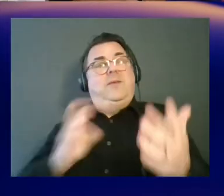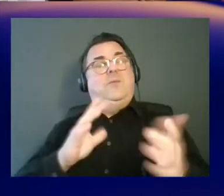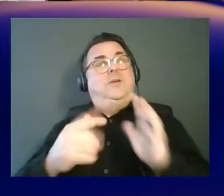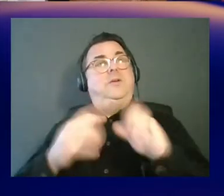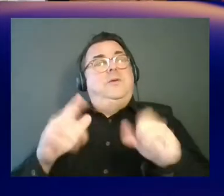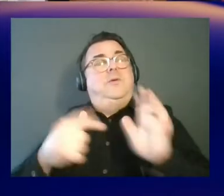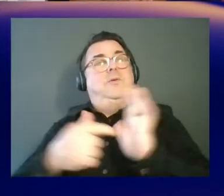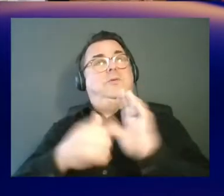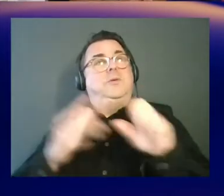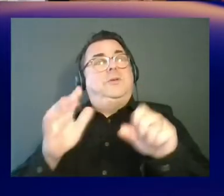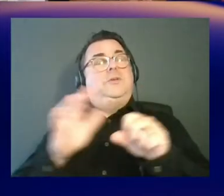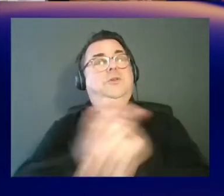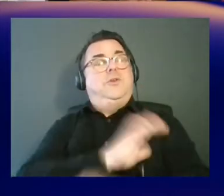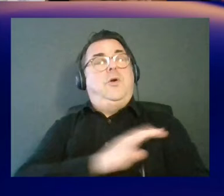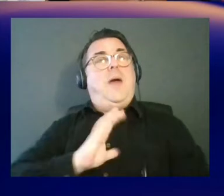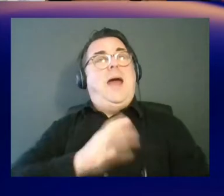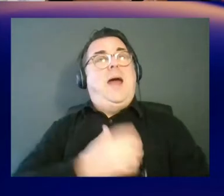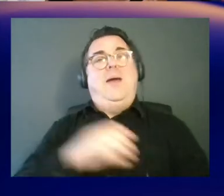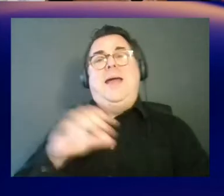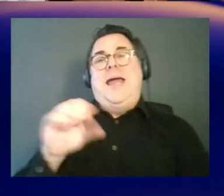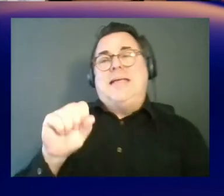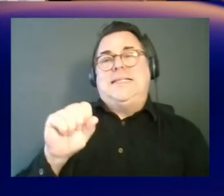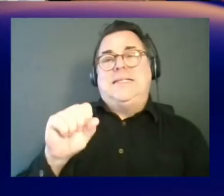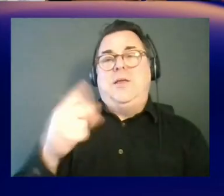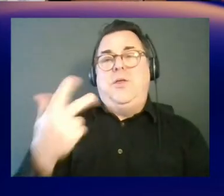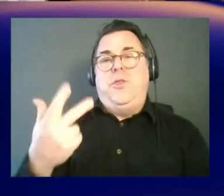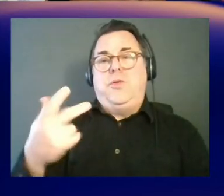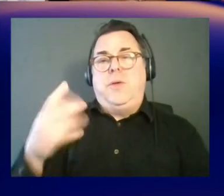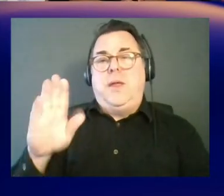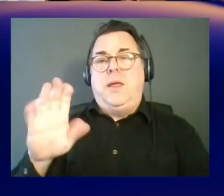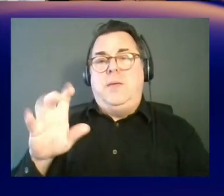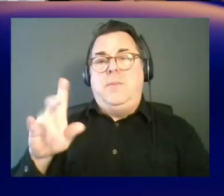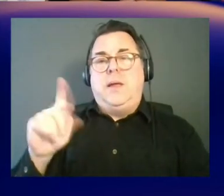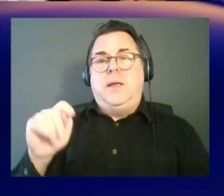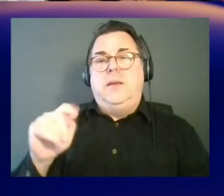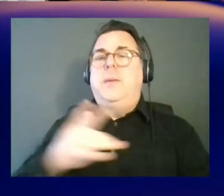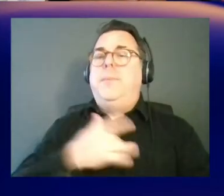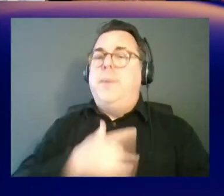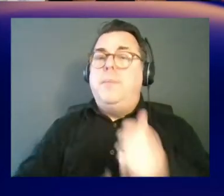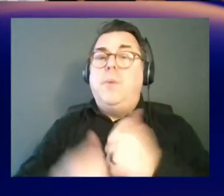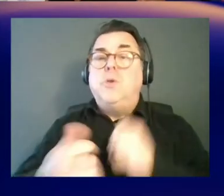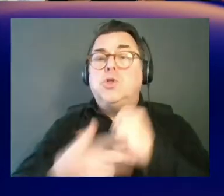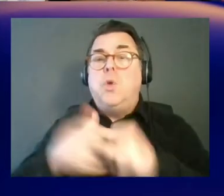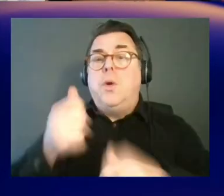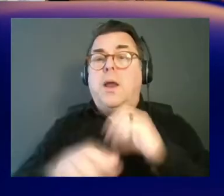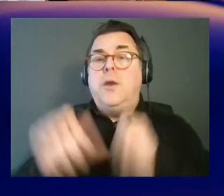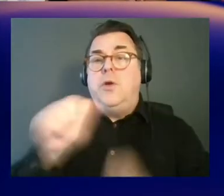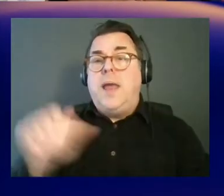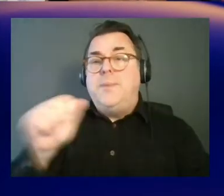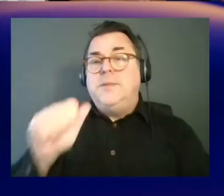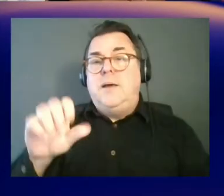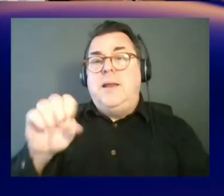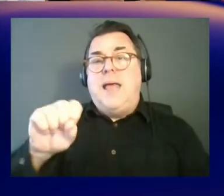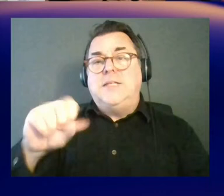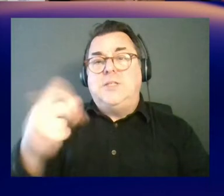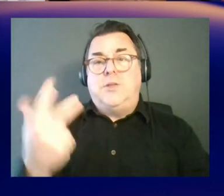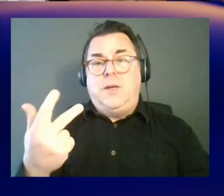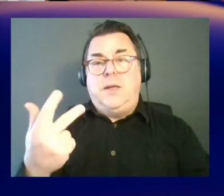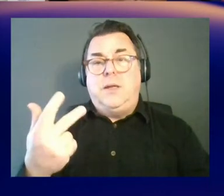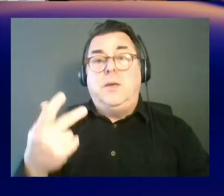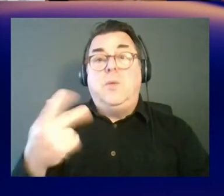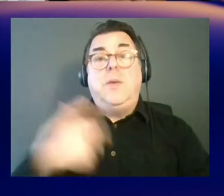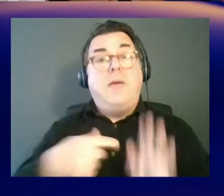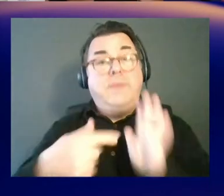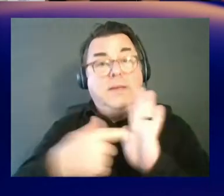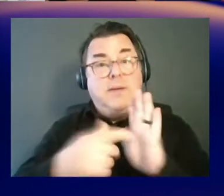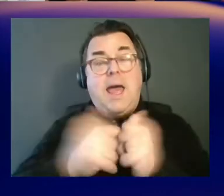that we help to distribute is stored in S3, Amazon S3. And you can see, we even have examples on how you can go ahead and